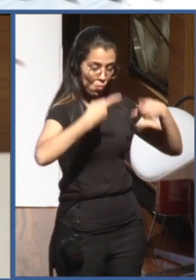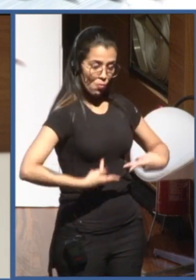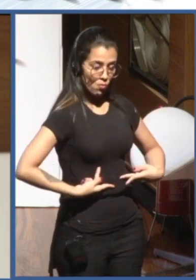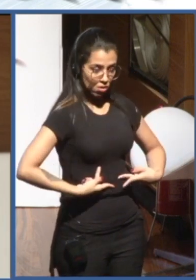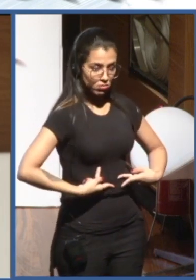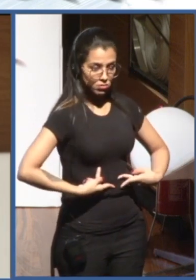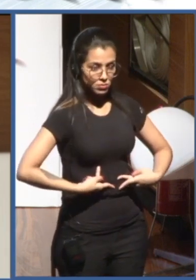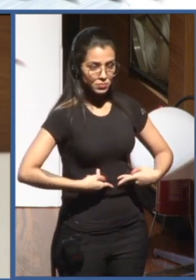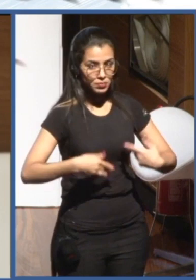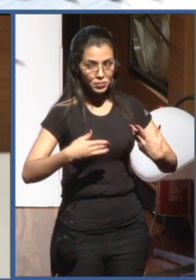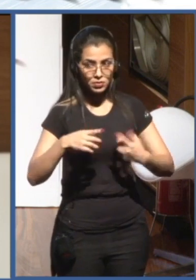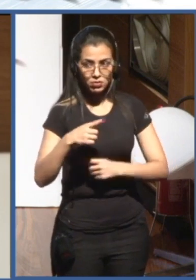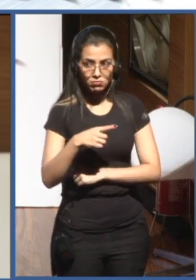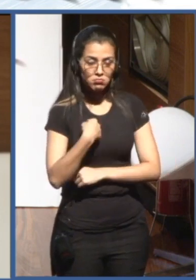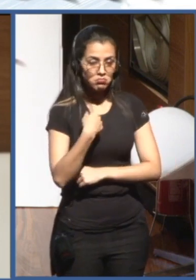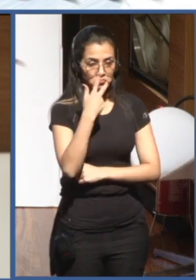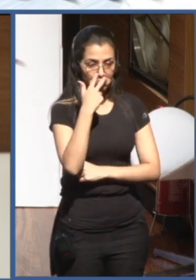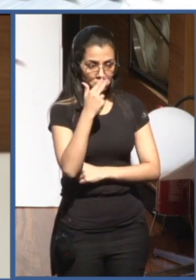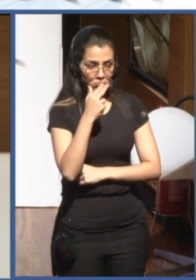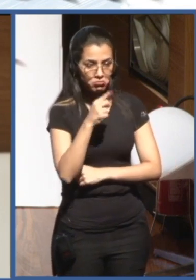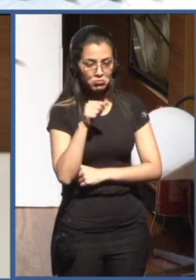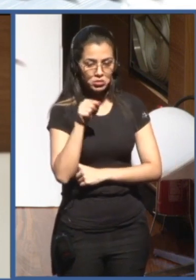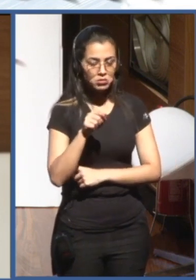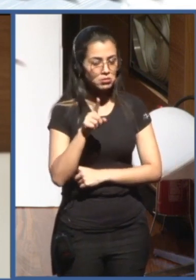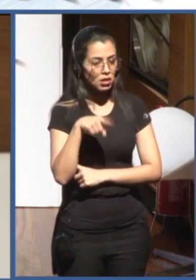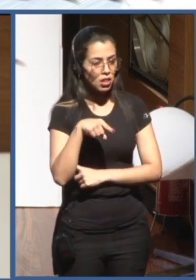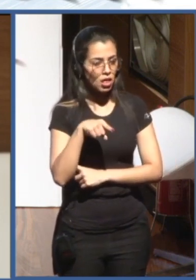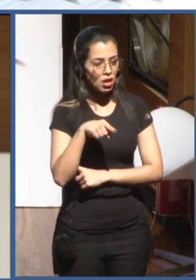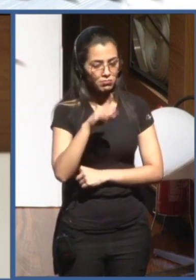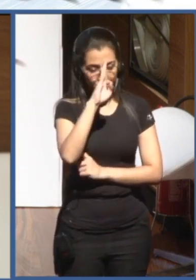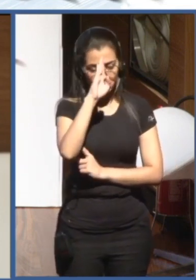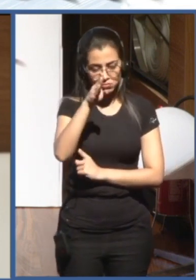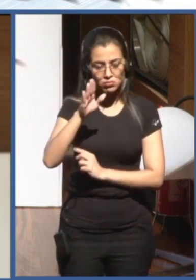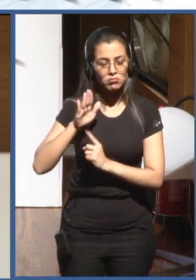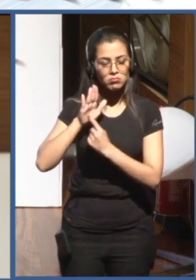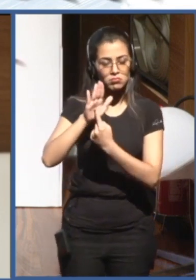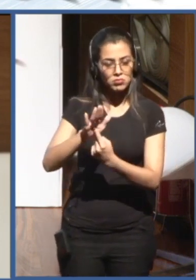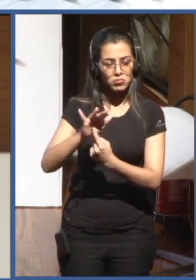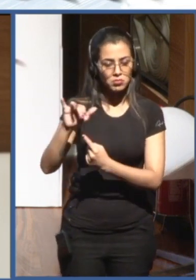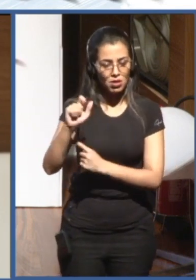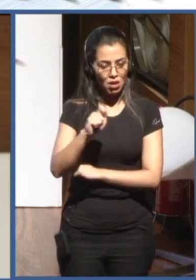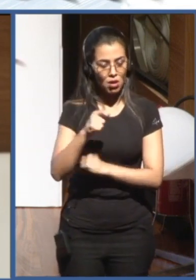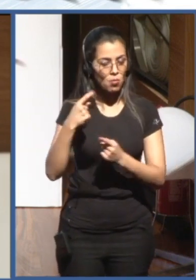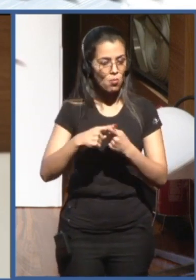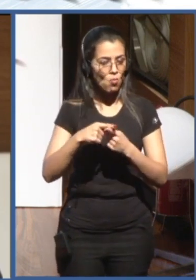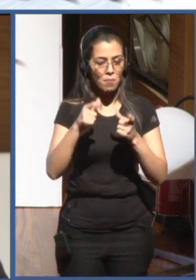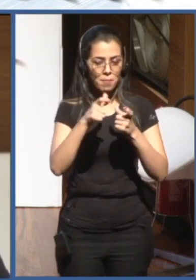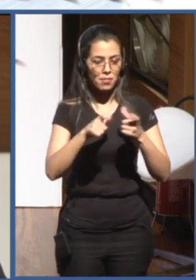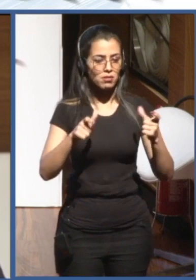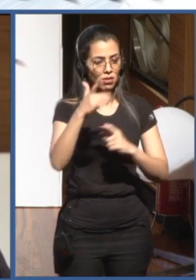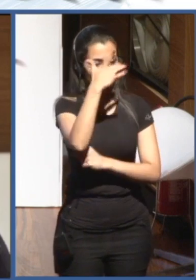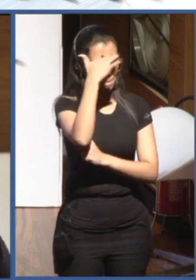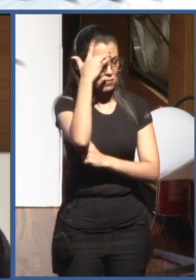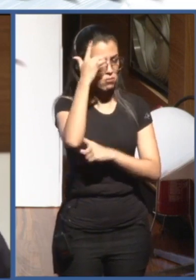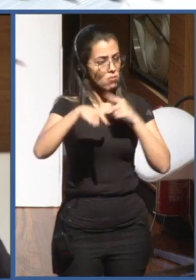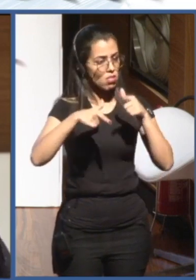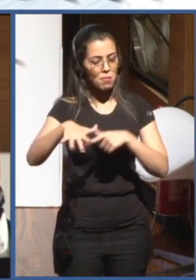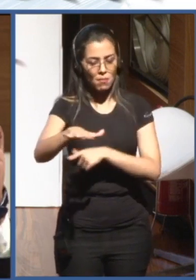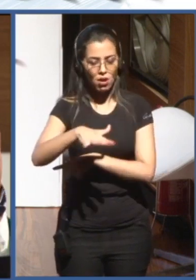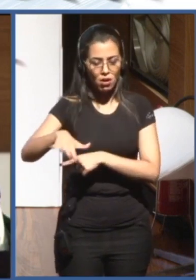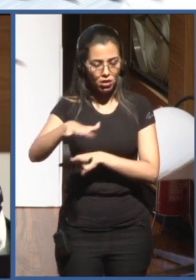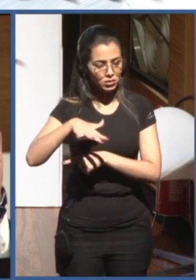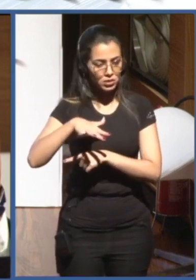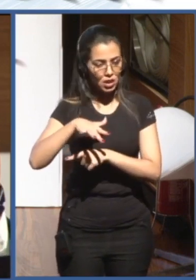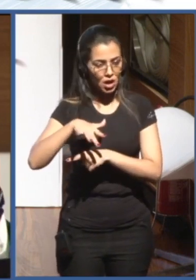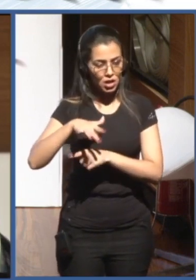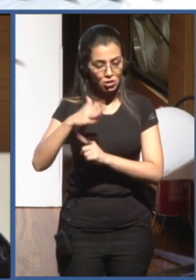for artificial intelligence. Because most of the people that work with technology do not understand clearly the human